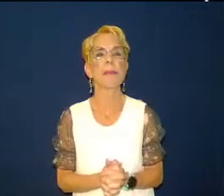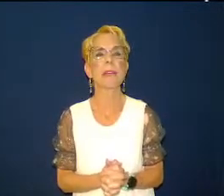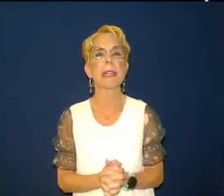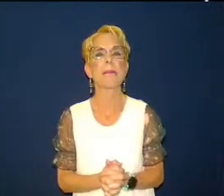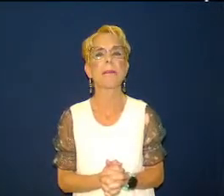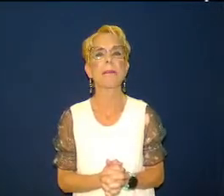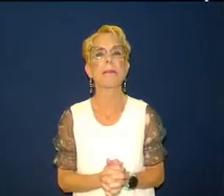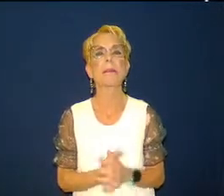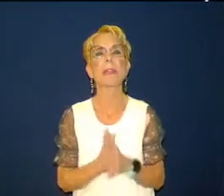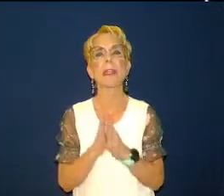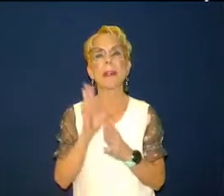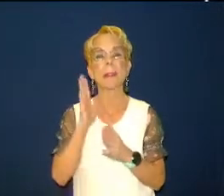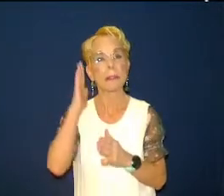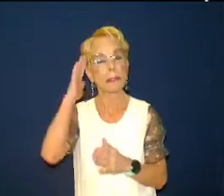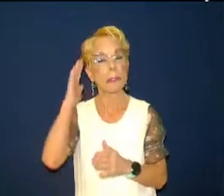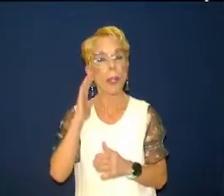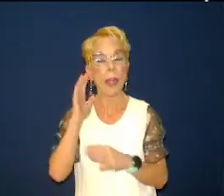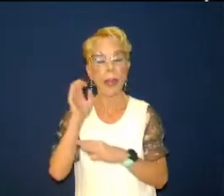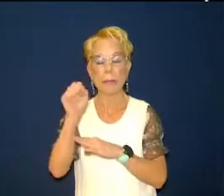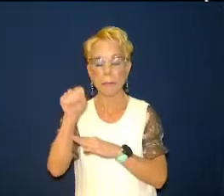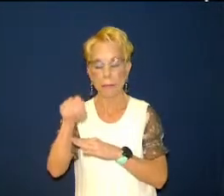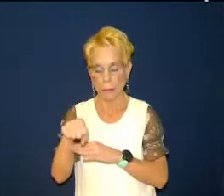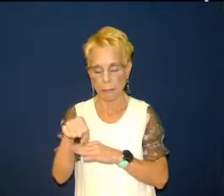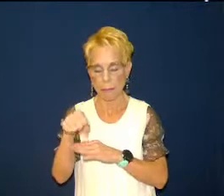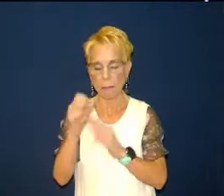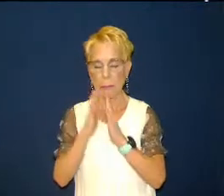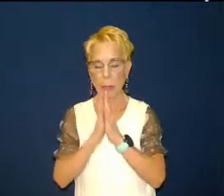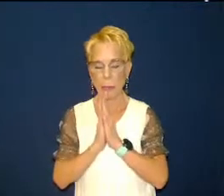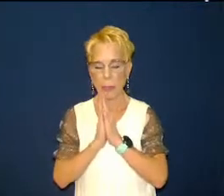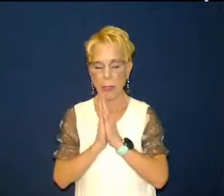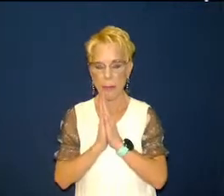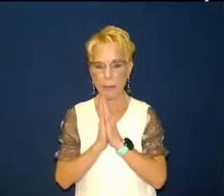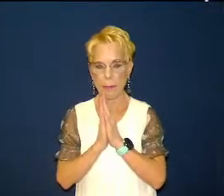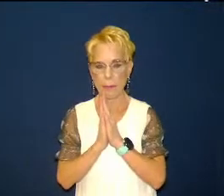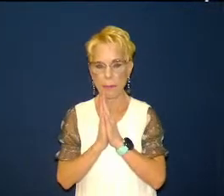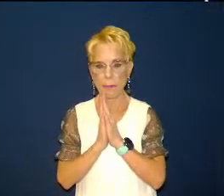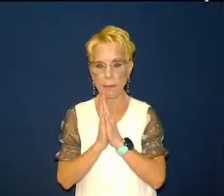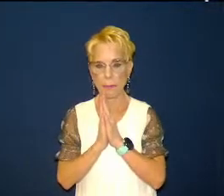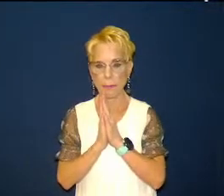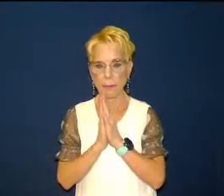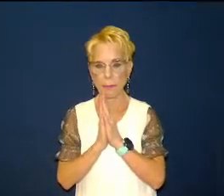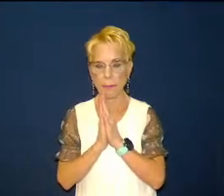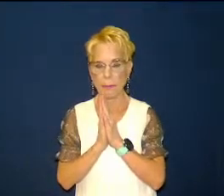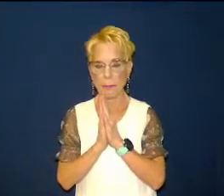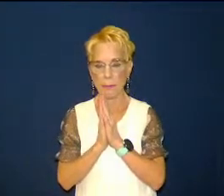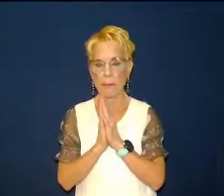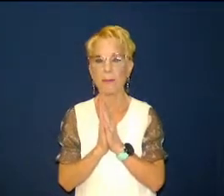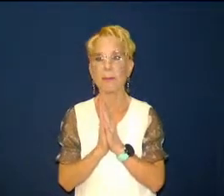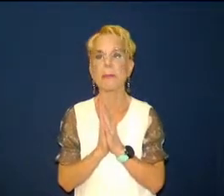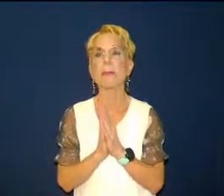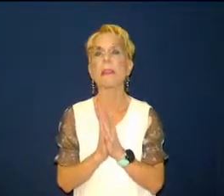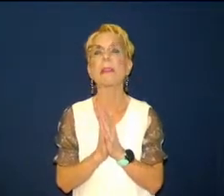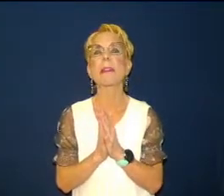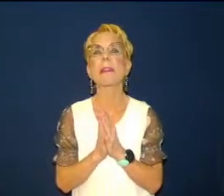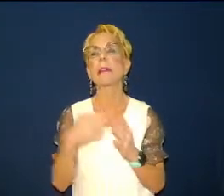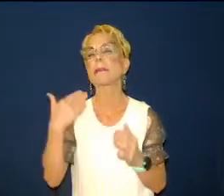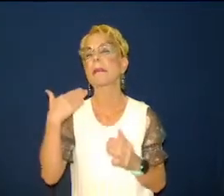but i'd like for you to bow your heads in prayer first this morning just want to thank god for all of you that's here this morning